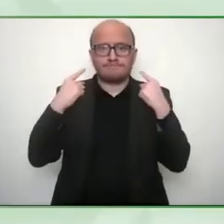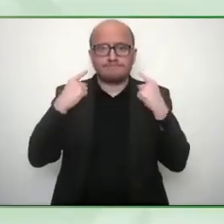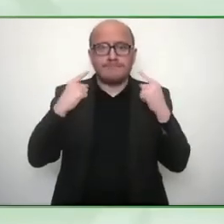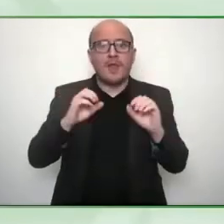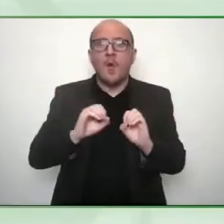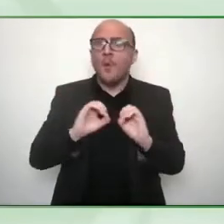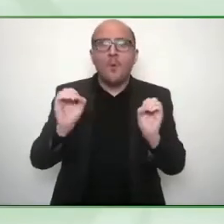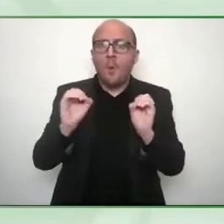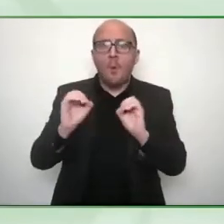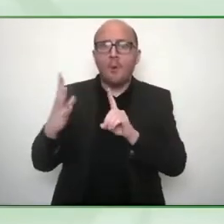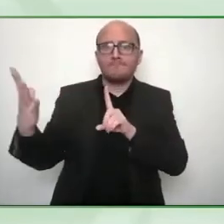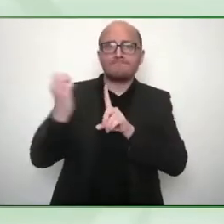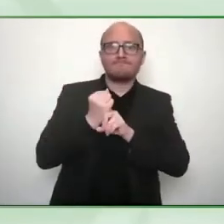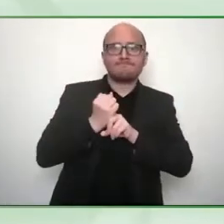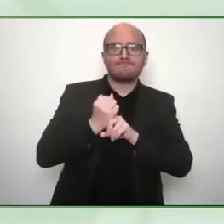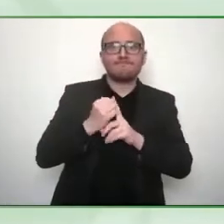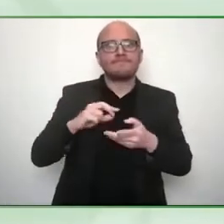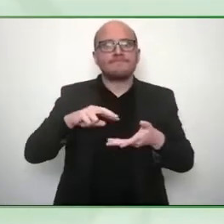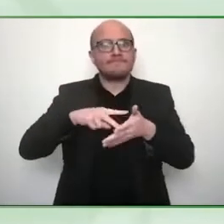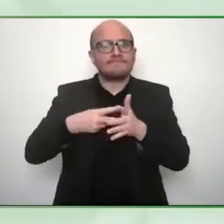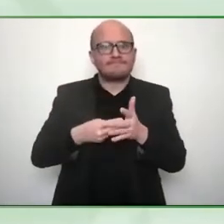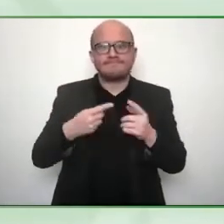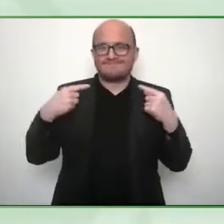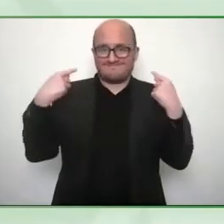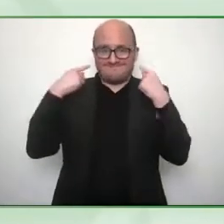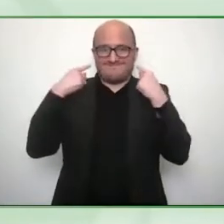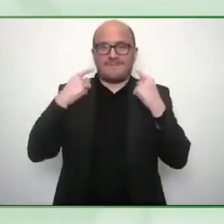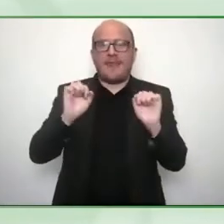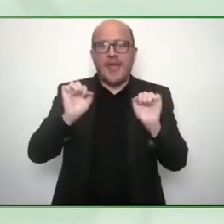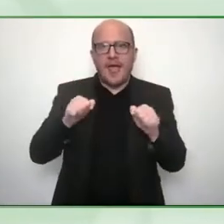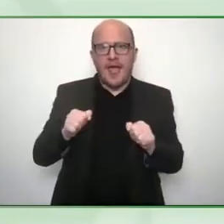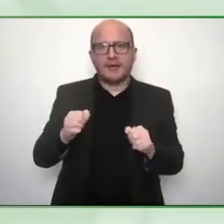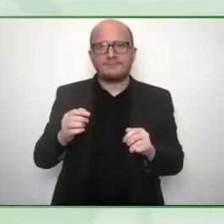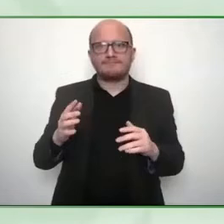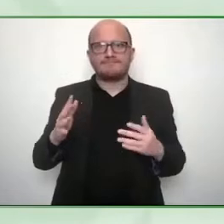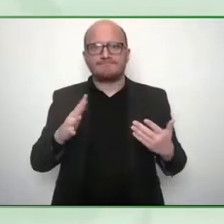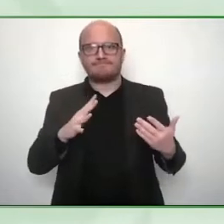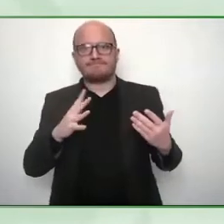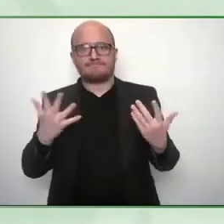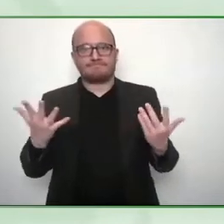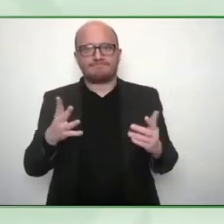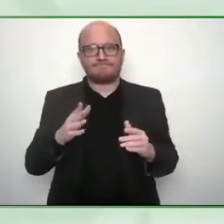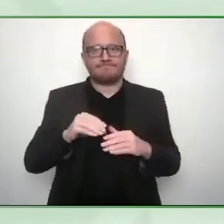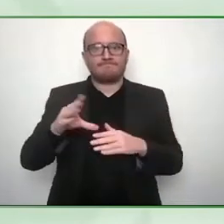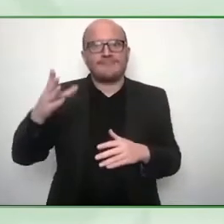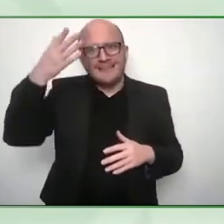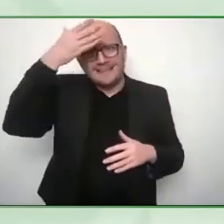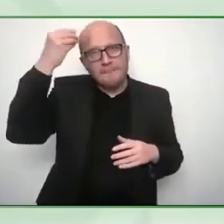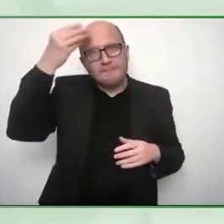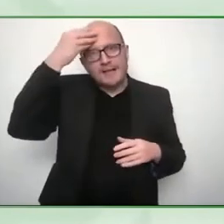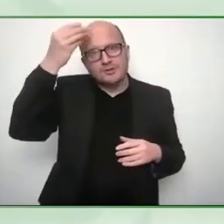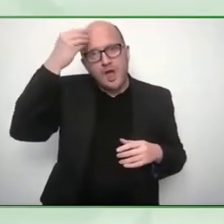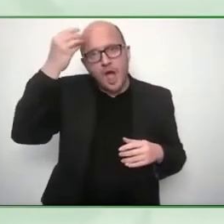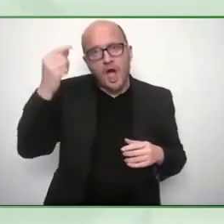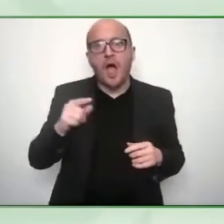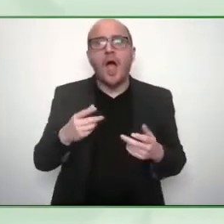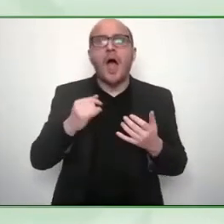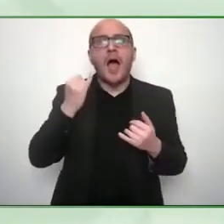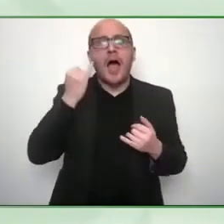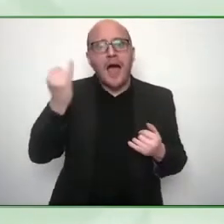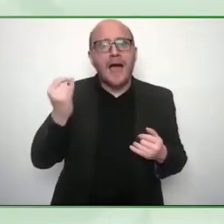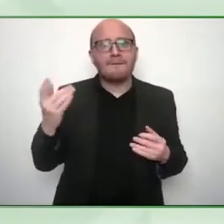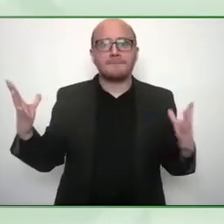are implications well beyond someone just leaning forward and say huh it has to do with um the education of children